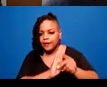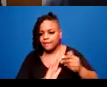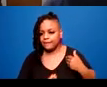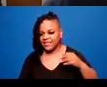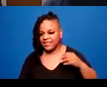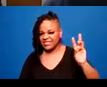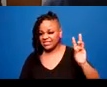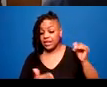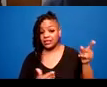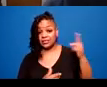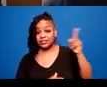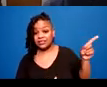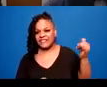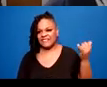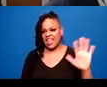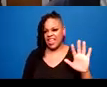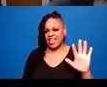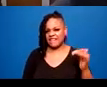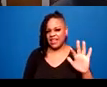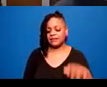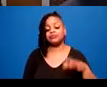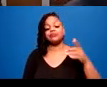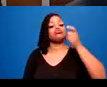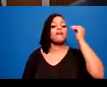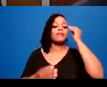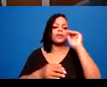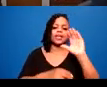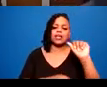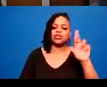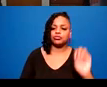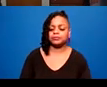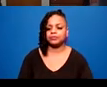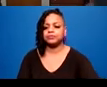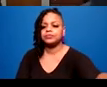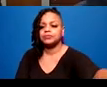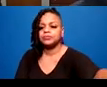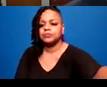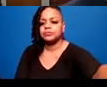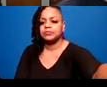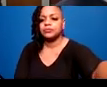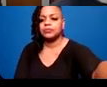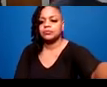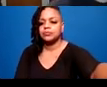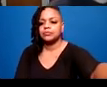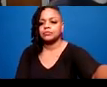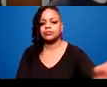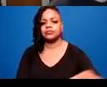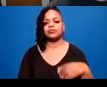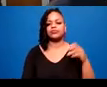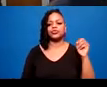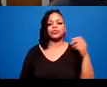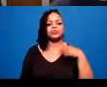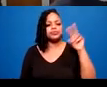So some, oops, sorry. Safety. Ensuring physical